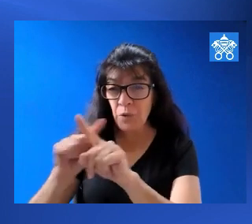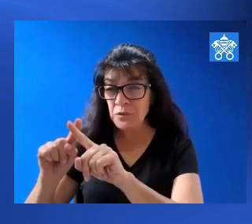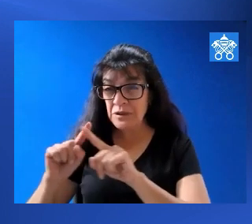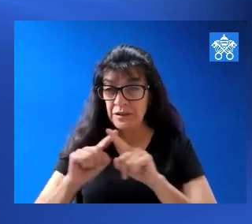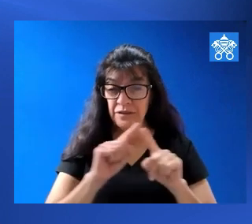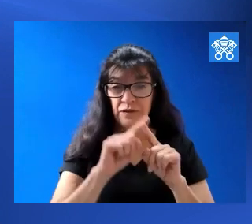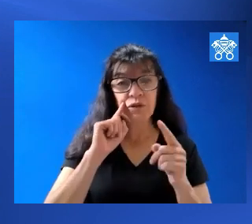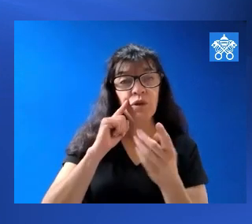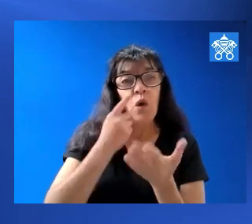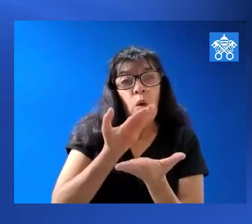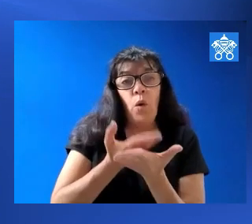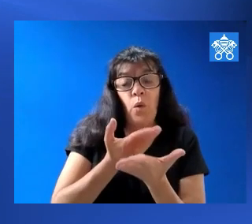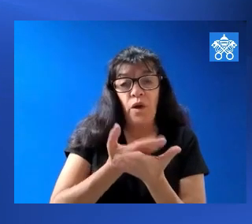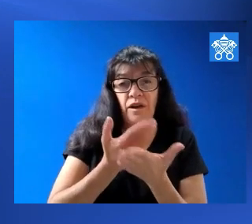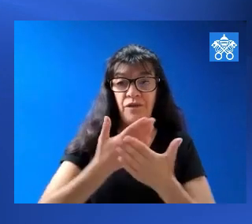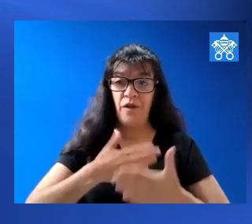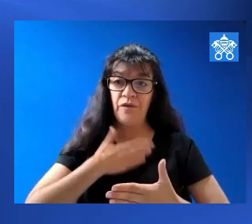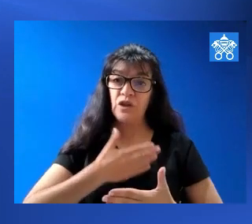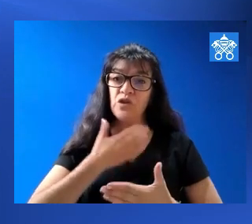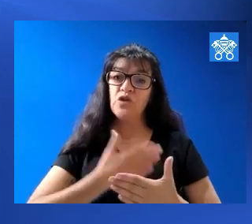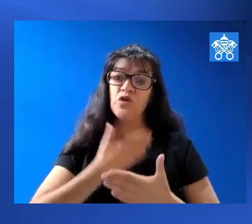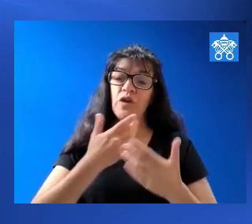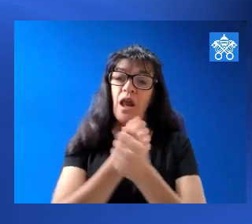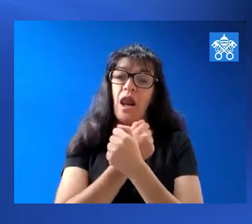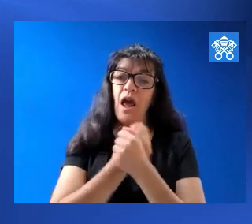to witness to the joy and love of Christ.